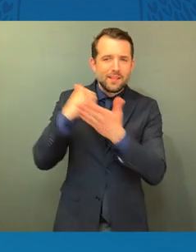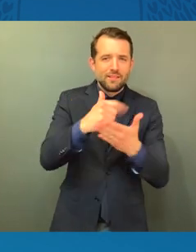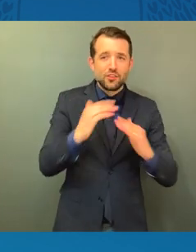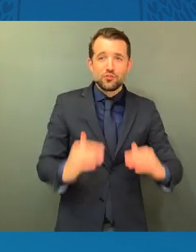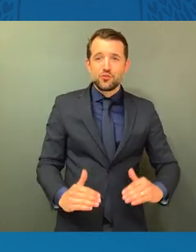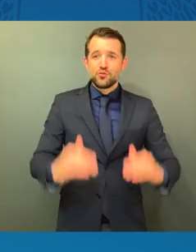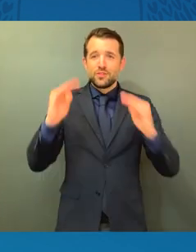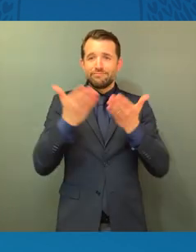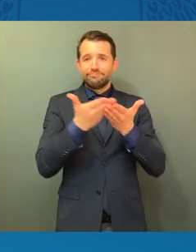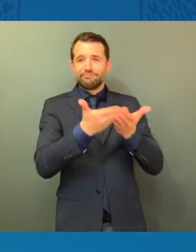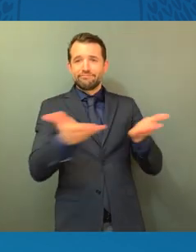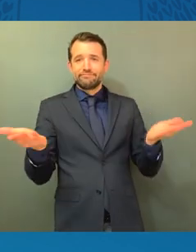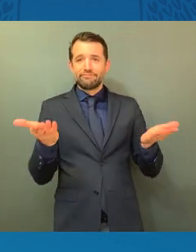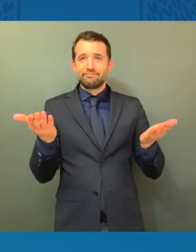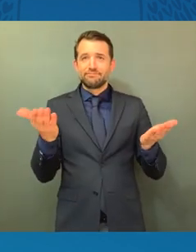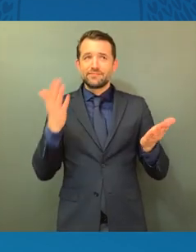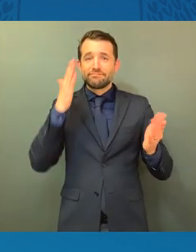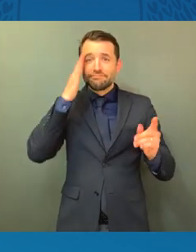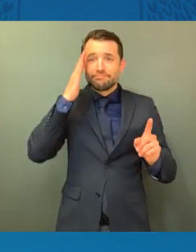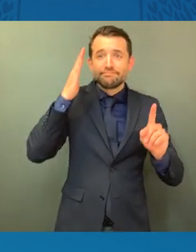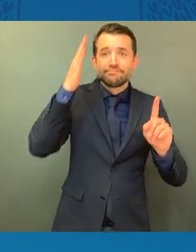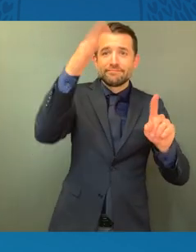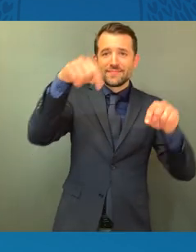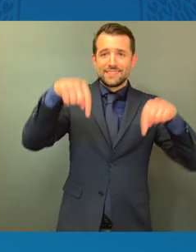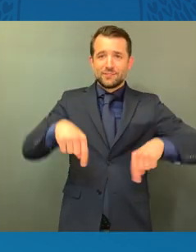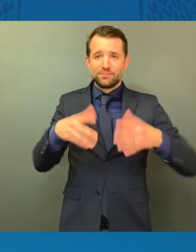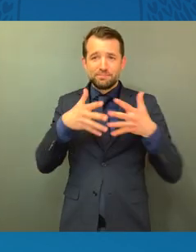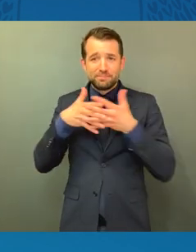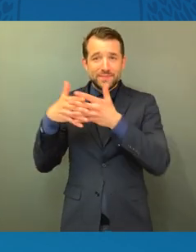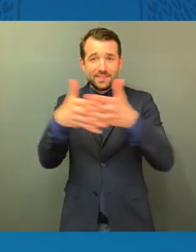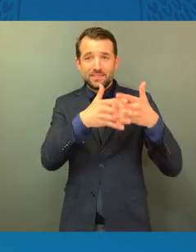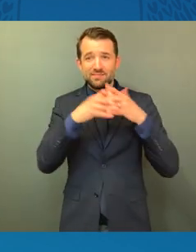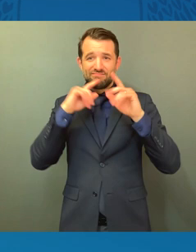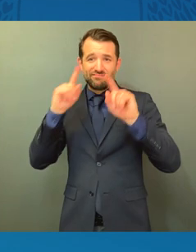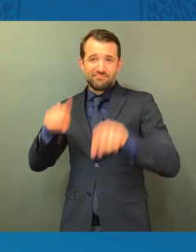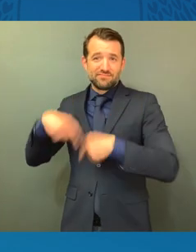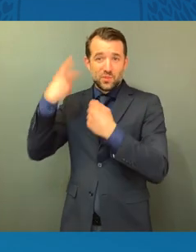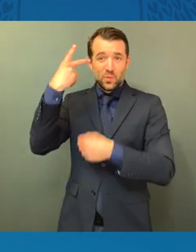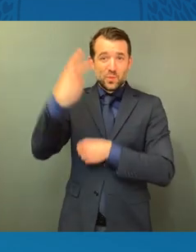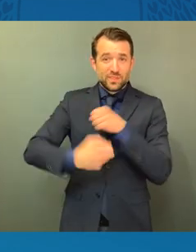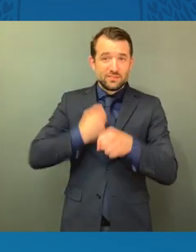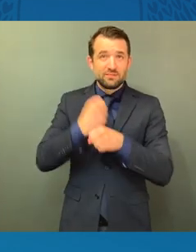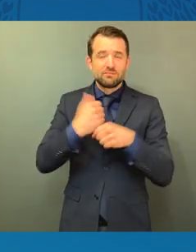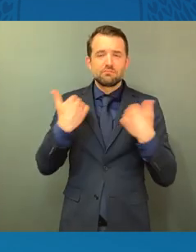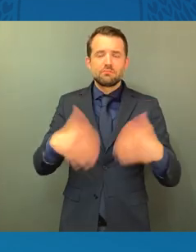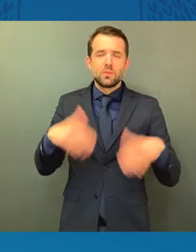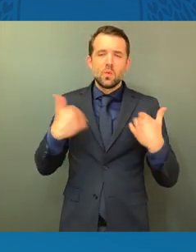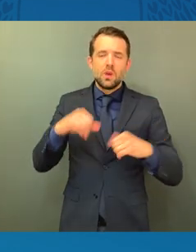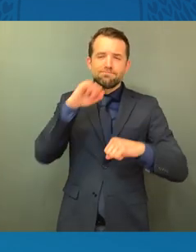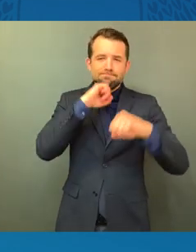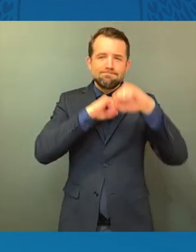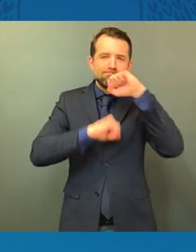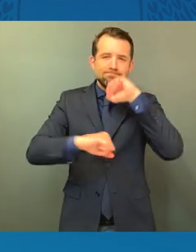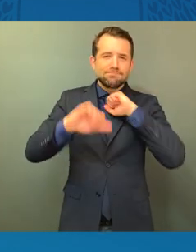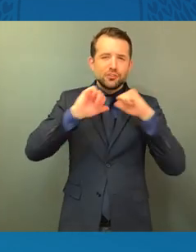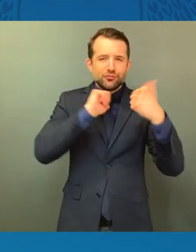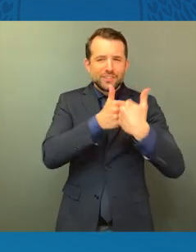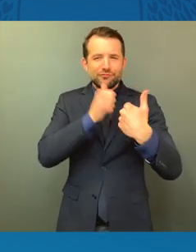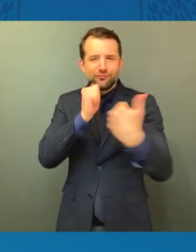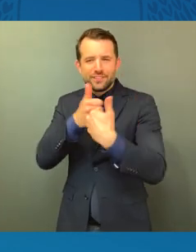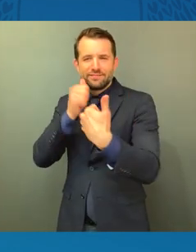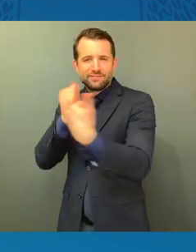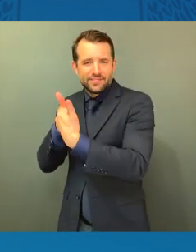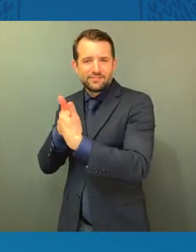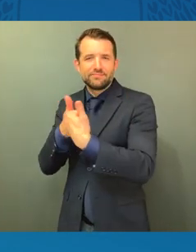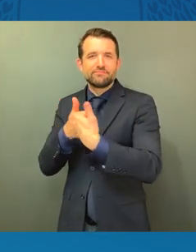over the past two years, you have faced incredible challenges in particular. You have responded with incredible resilience and strength.